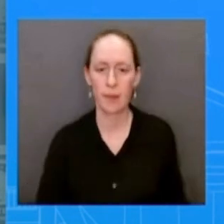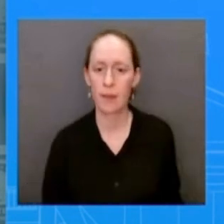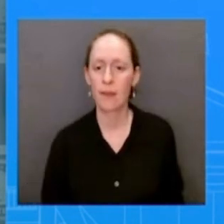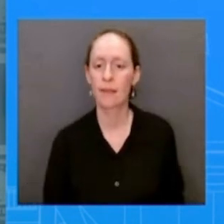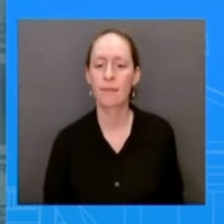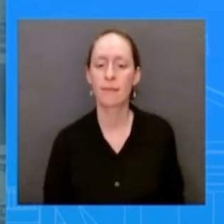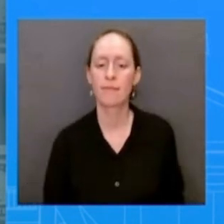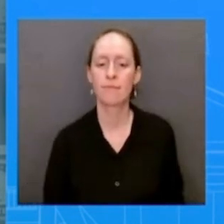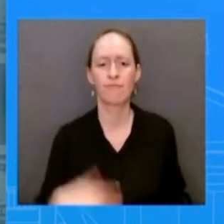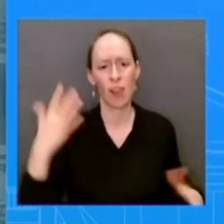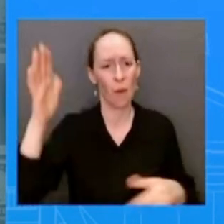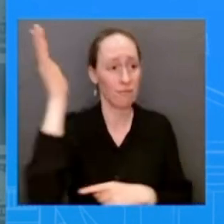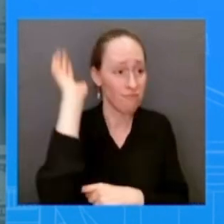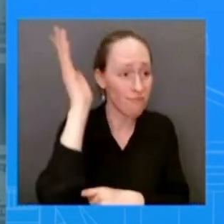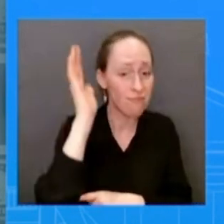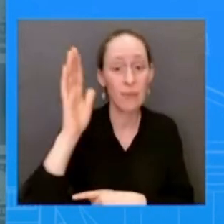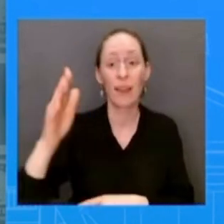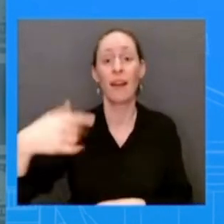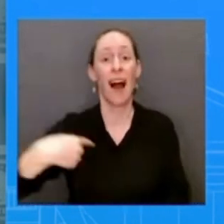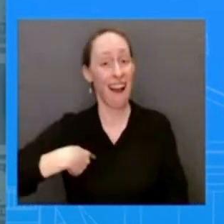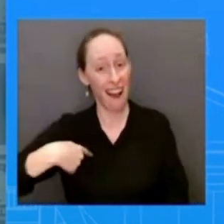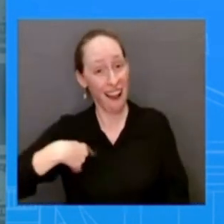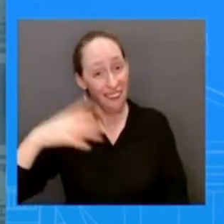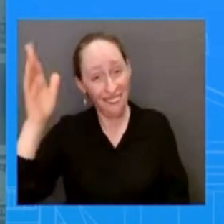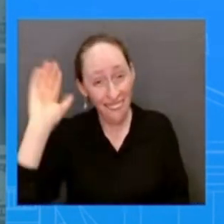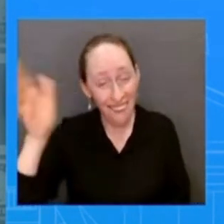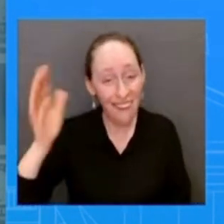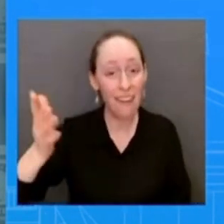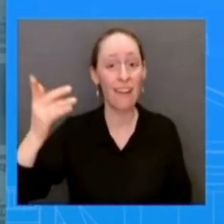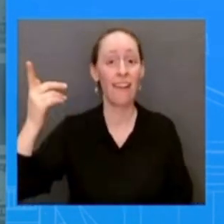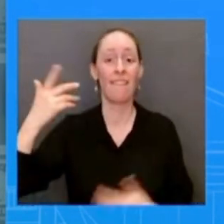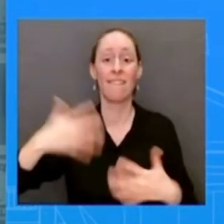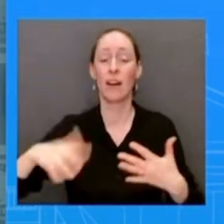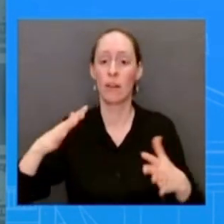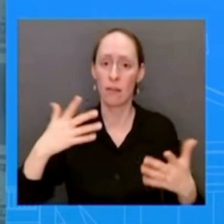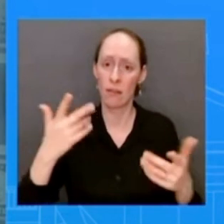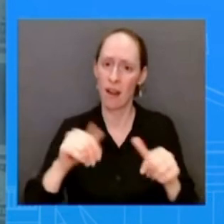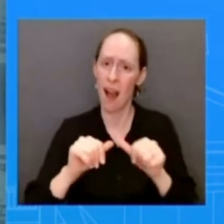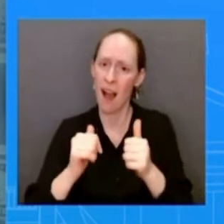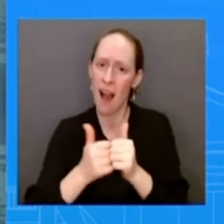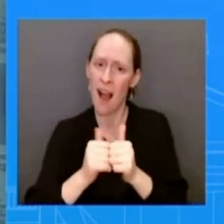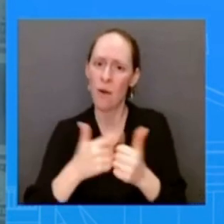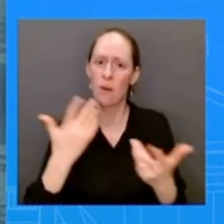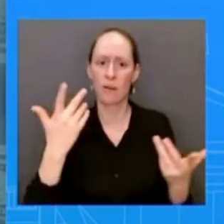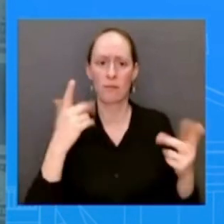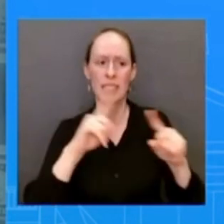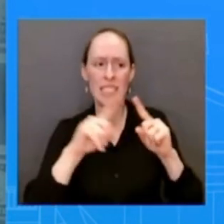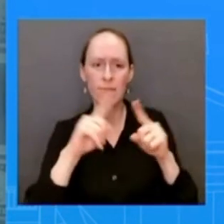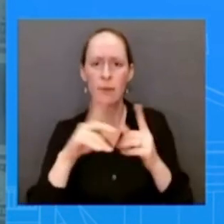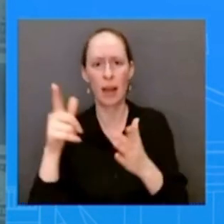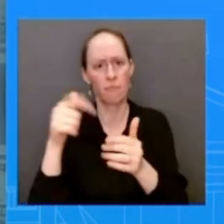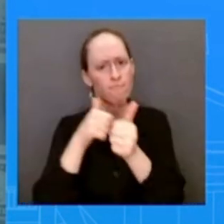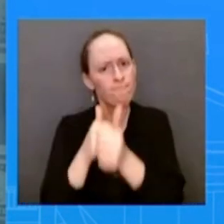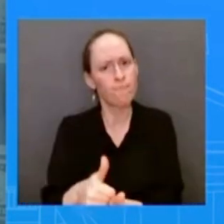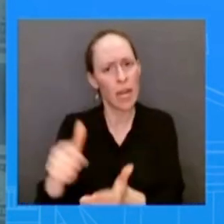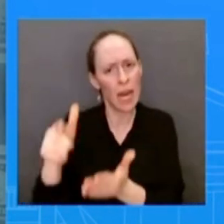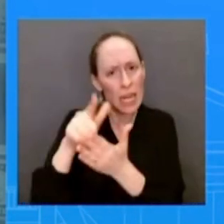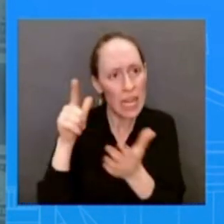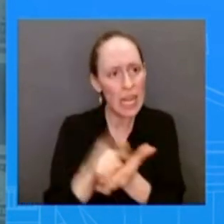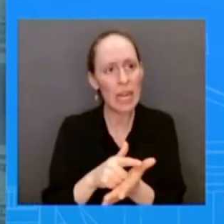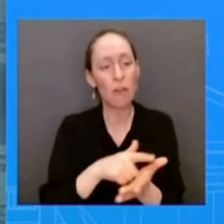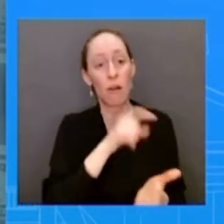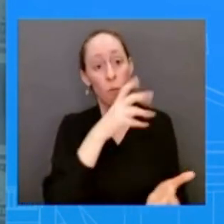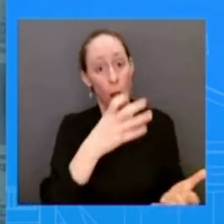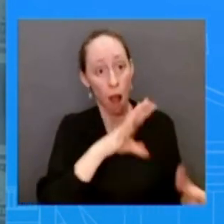we're expanding legal pathways for asylum seekers limiting illegal immigration uh addressing root causes and increasing